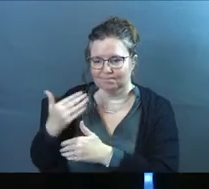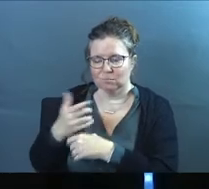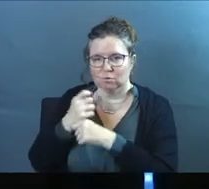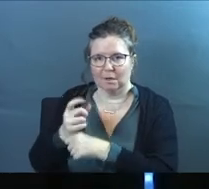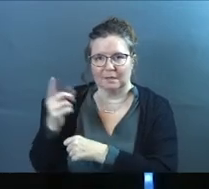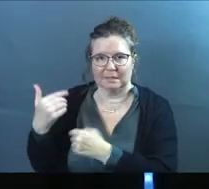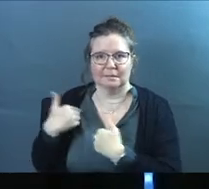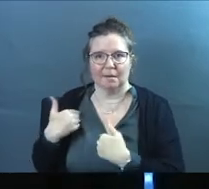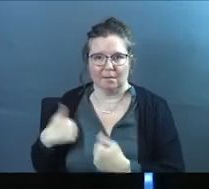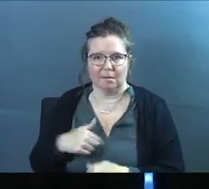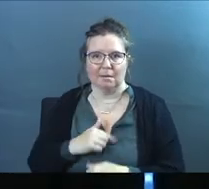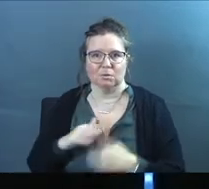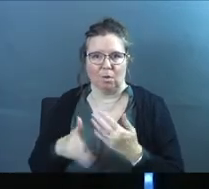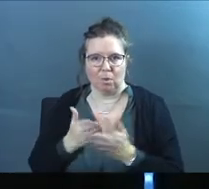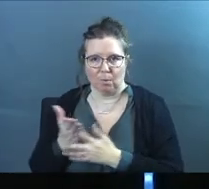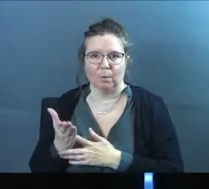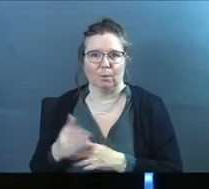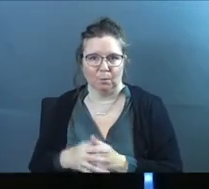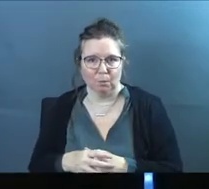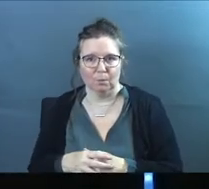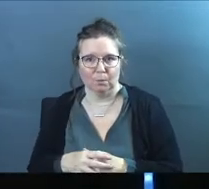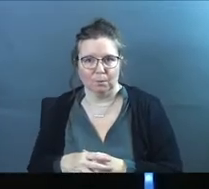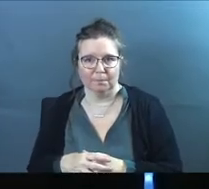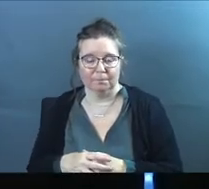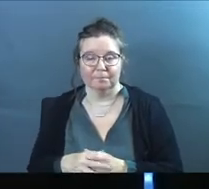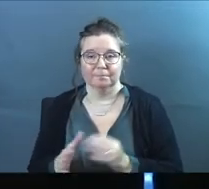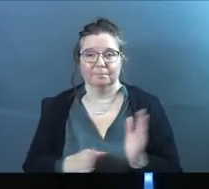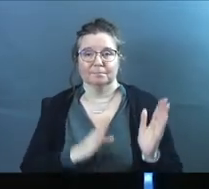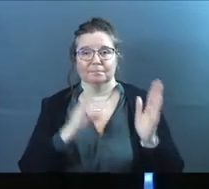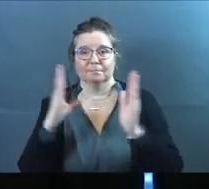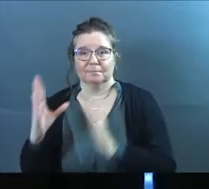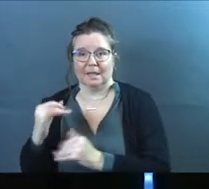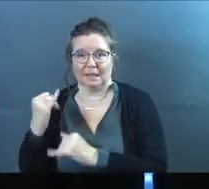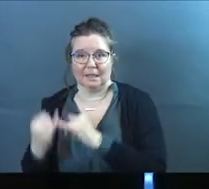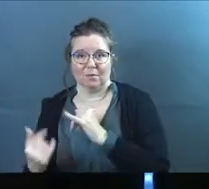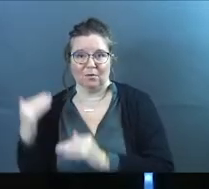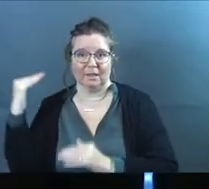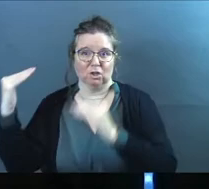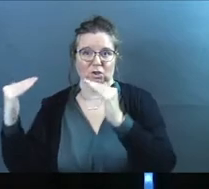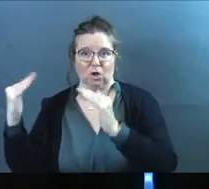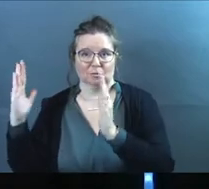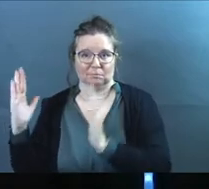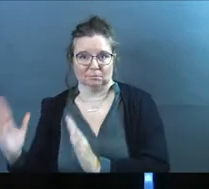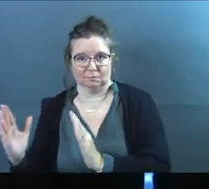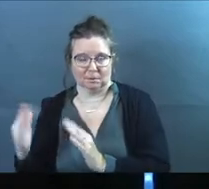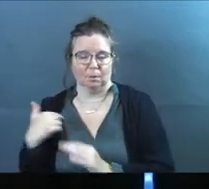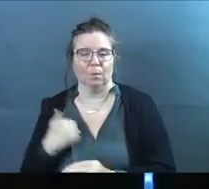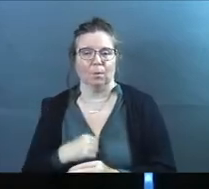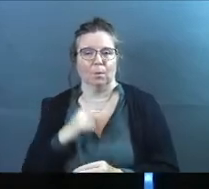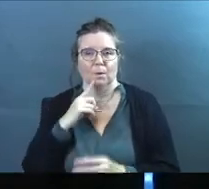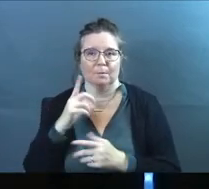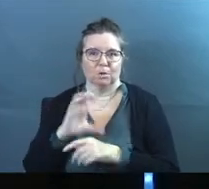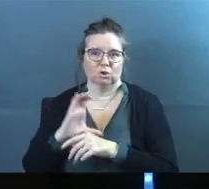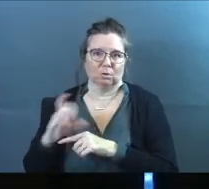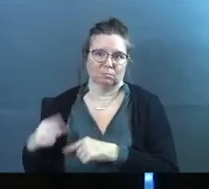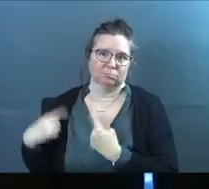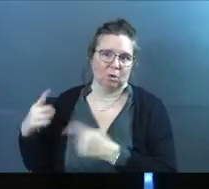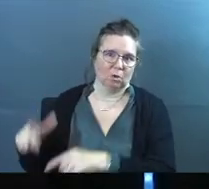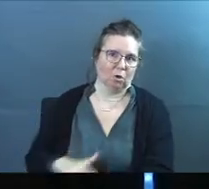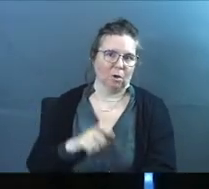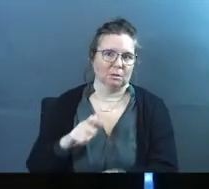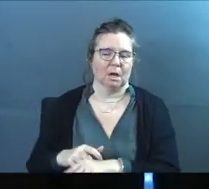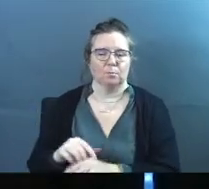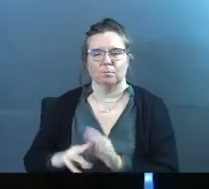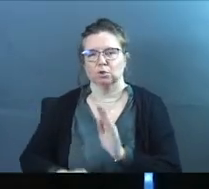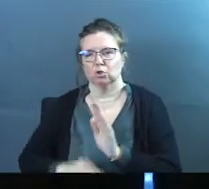to trust that He's got us all the way through. Last one, for the adult, okay? This is when we're, we've been in church a long time. We're